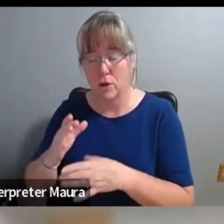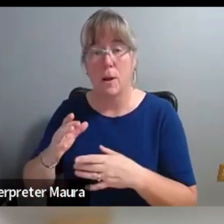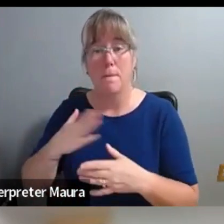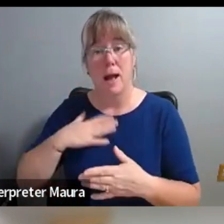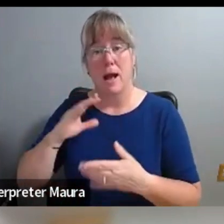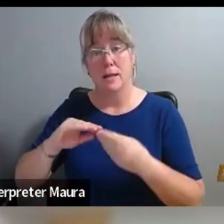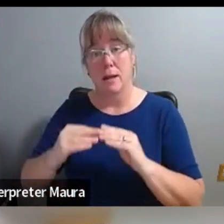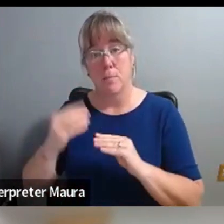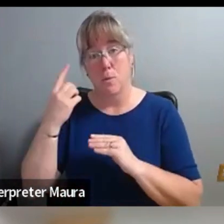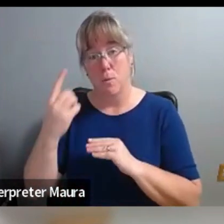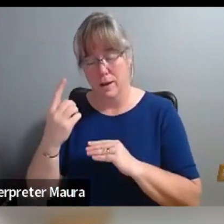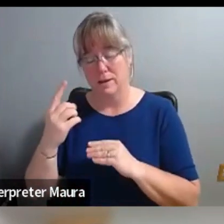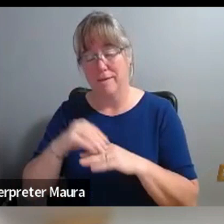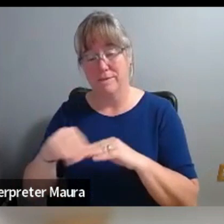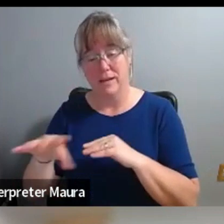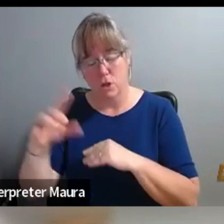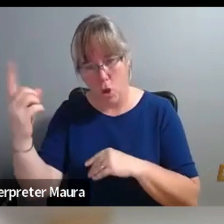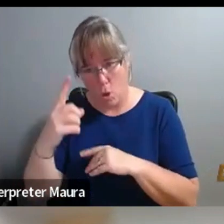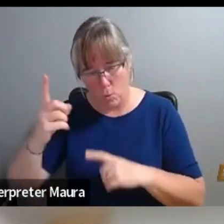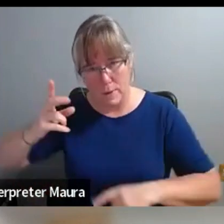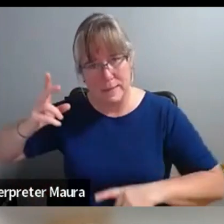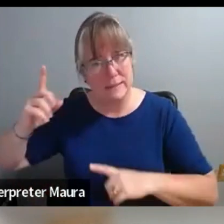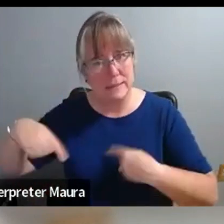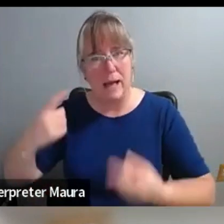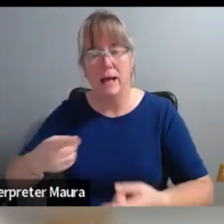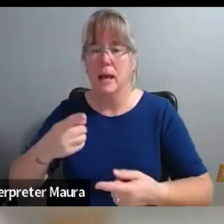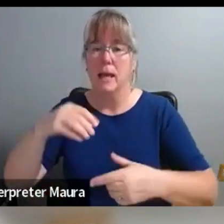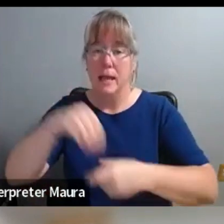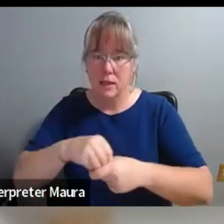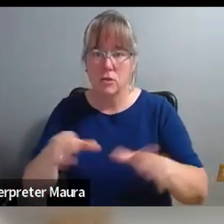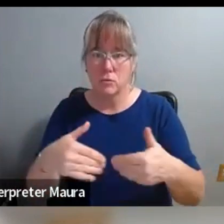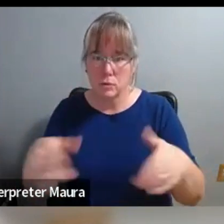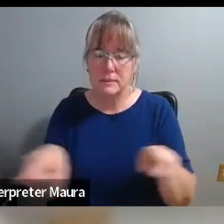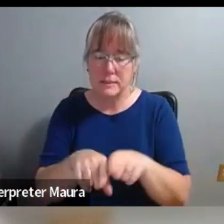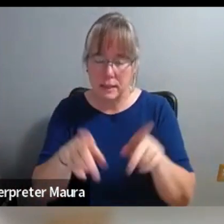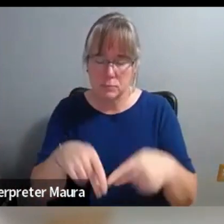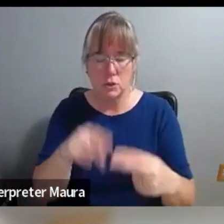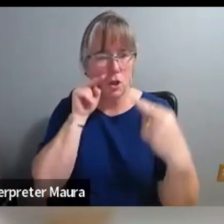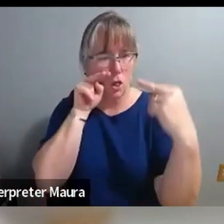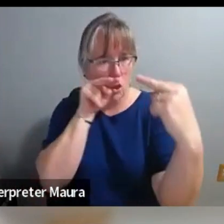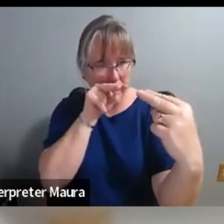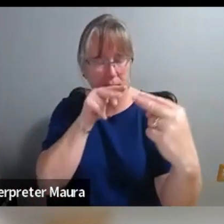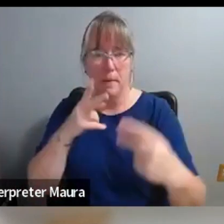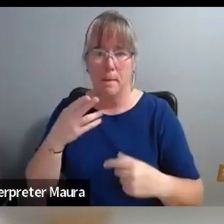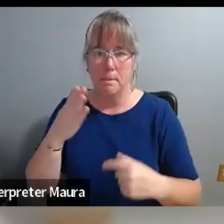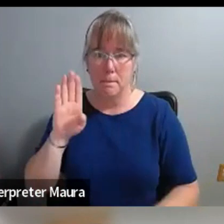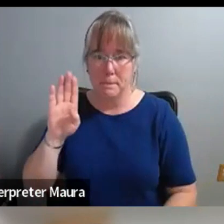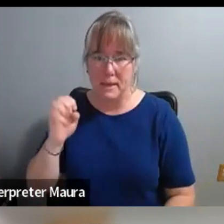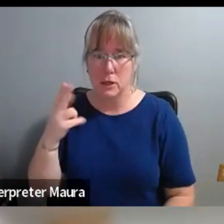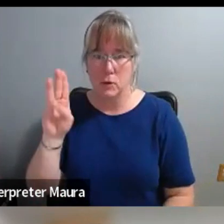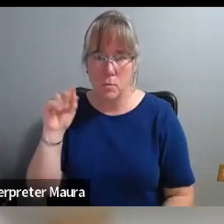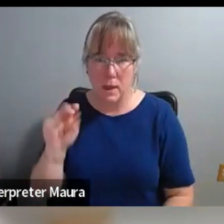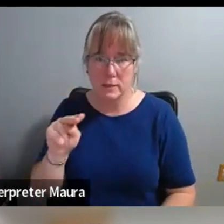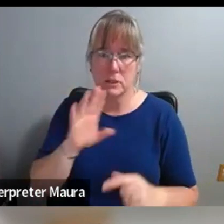is be in the room with the other person, establish a personal connection, look them in the eye, be a human being talking to another